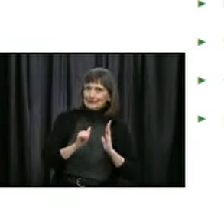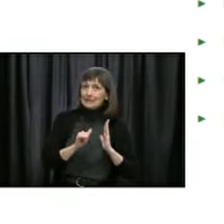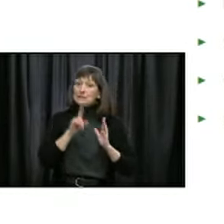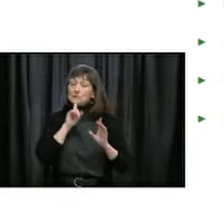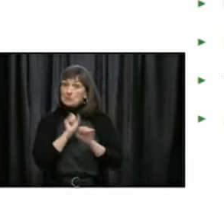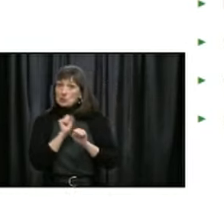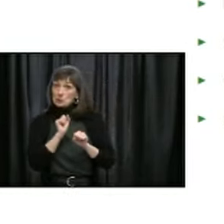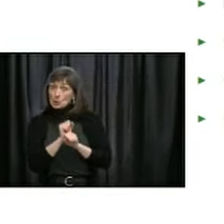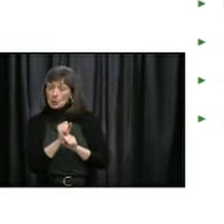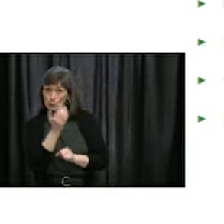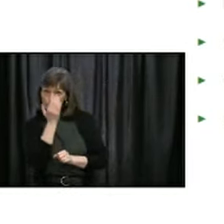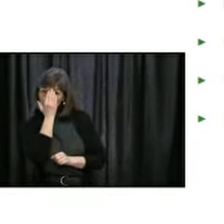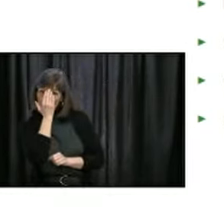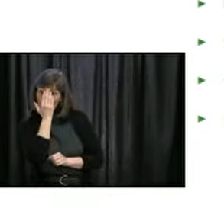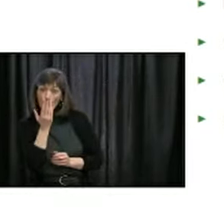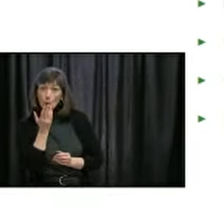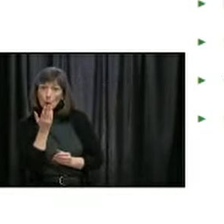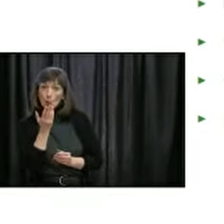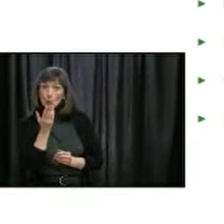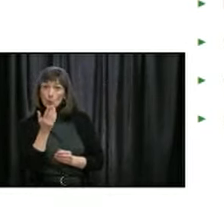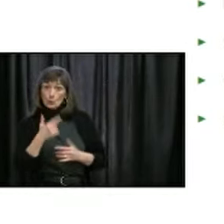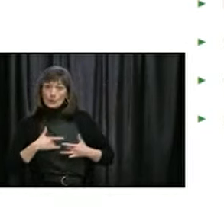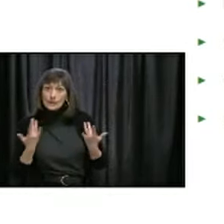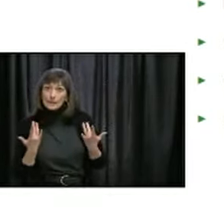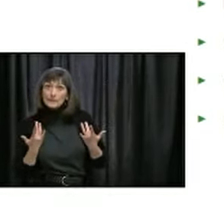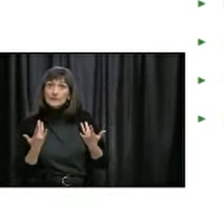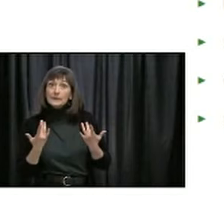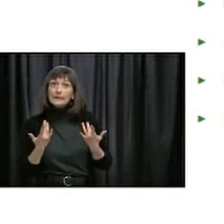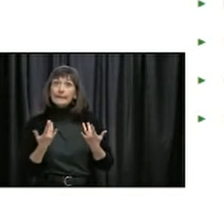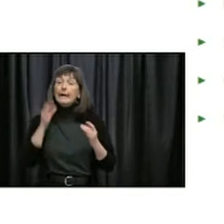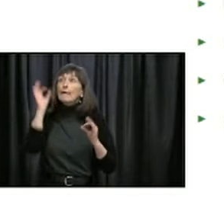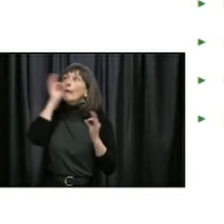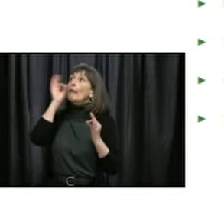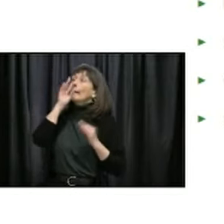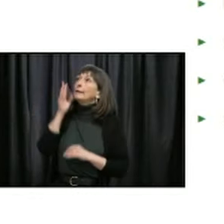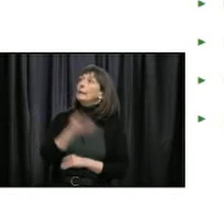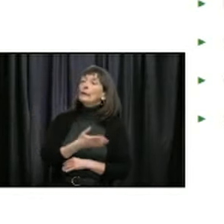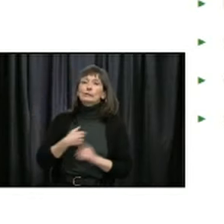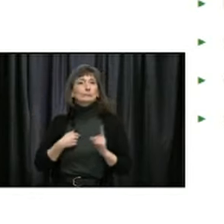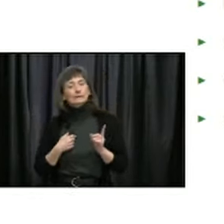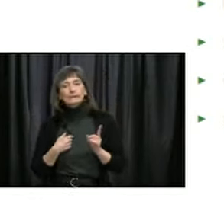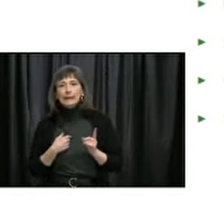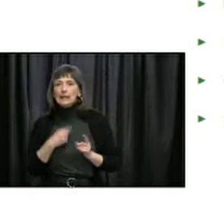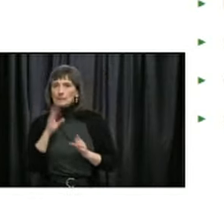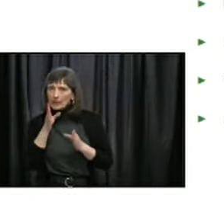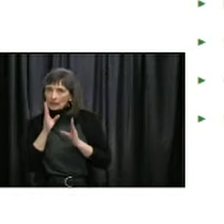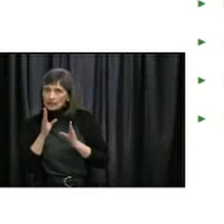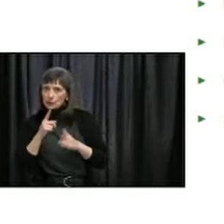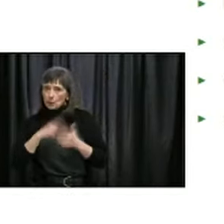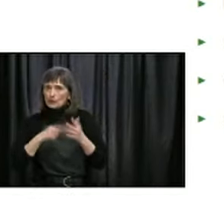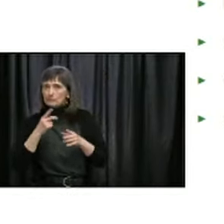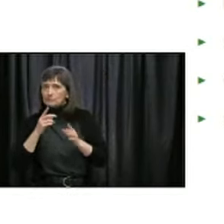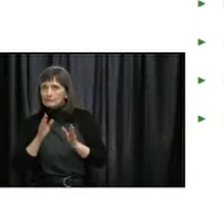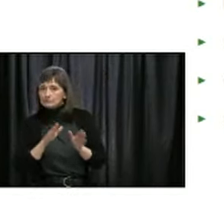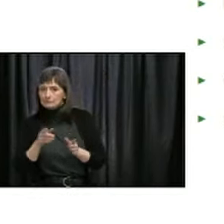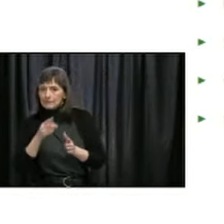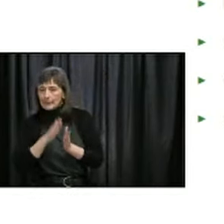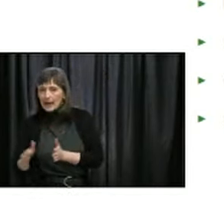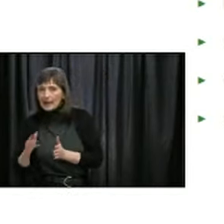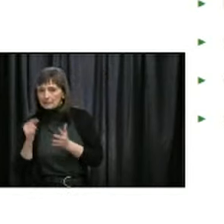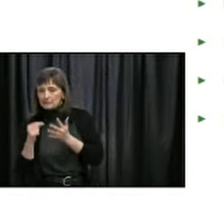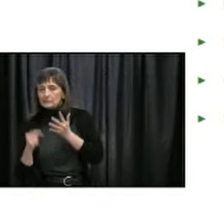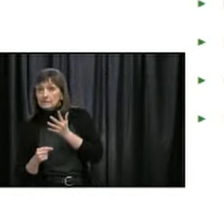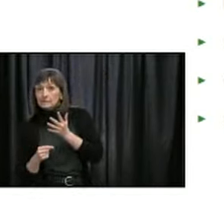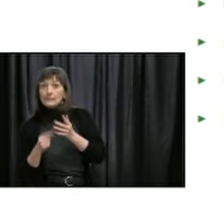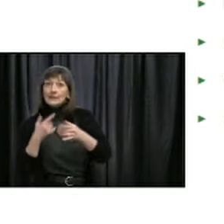and are ready to follow public health advice. We need to continue to practice good hygiene, as we've been saying all along. So make sure you